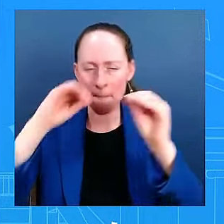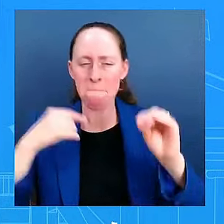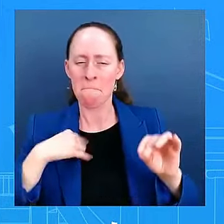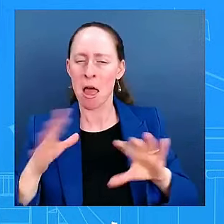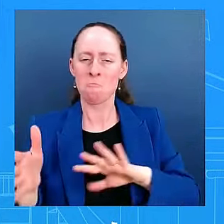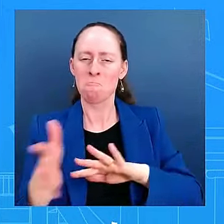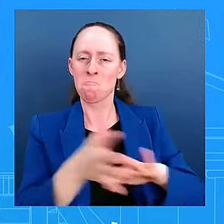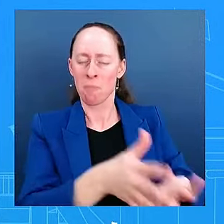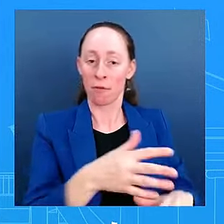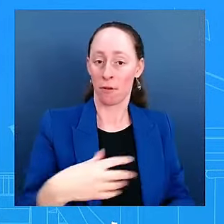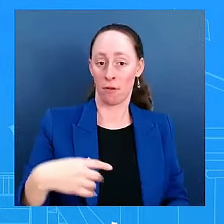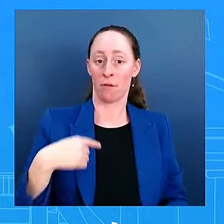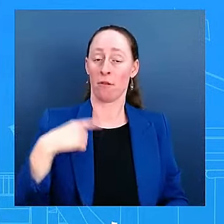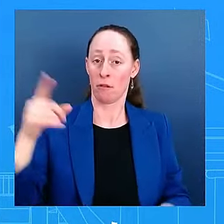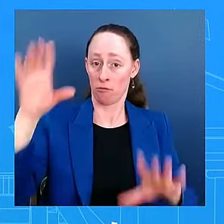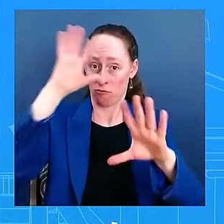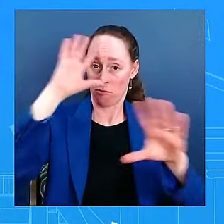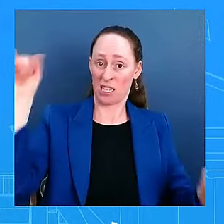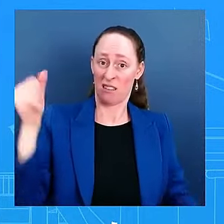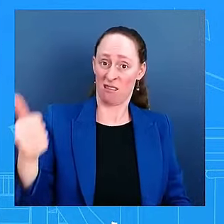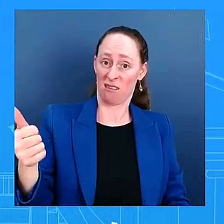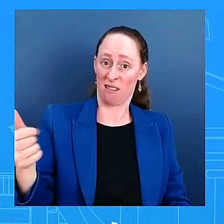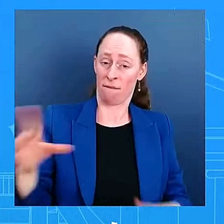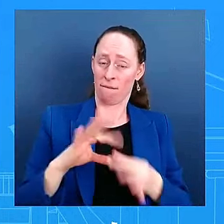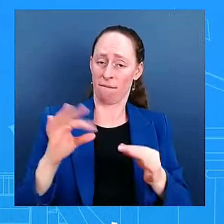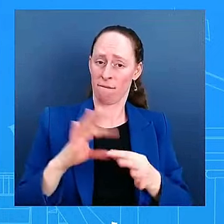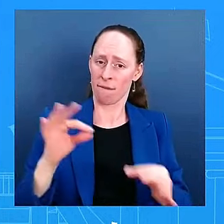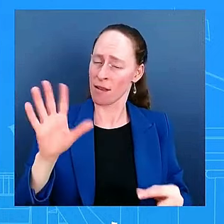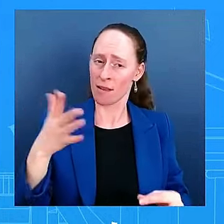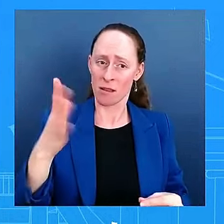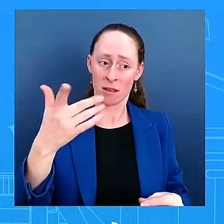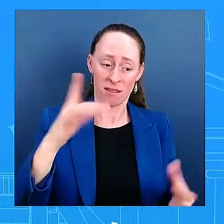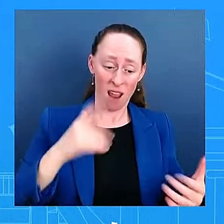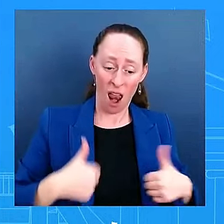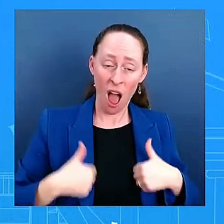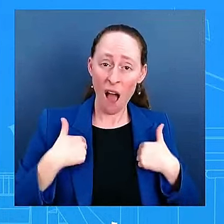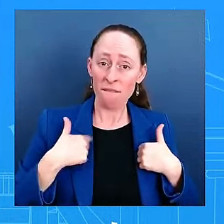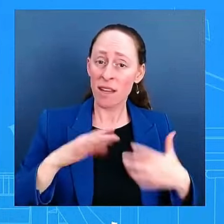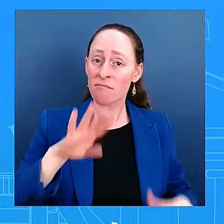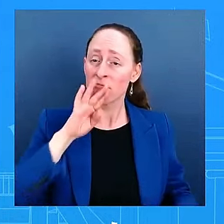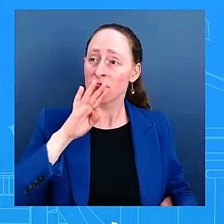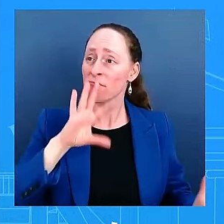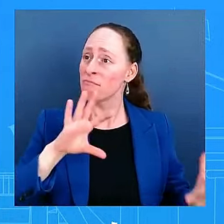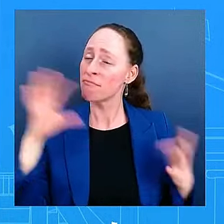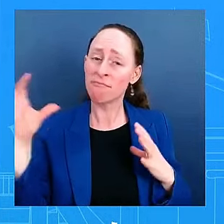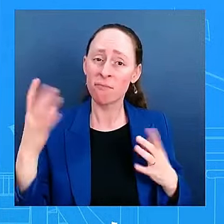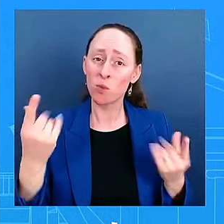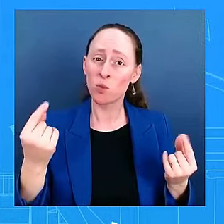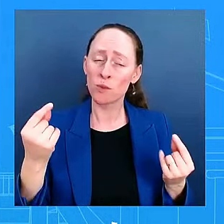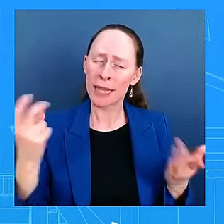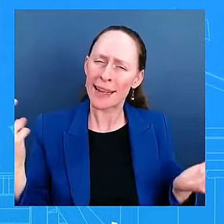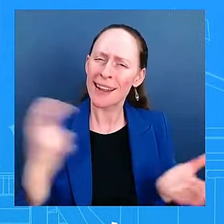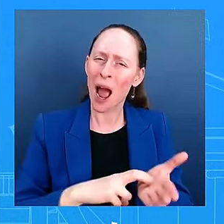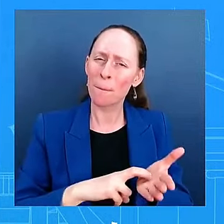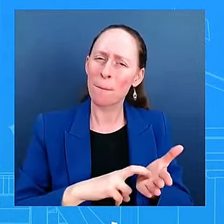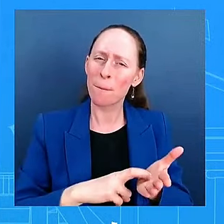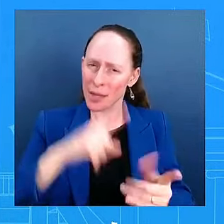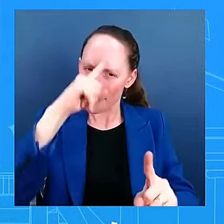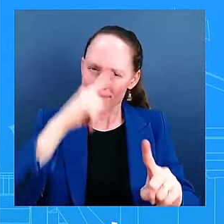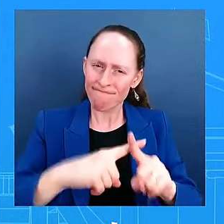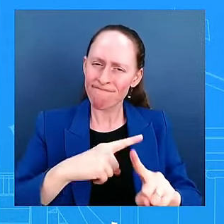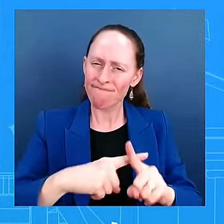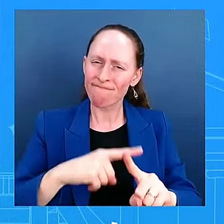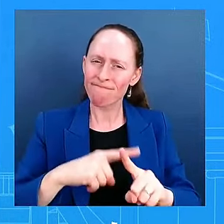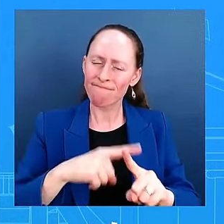down, you get back up. And the president said this moments again, you know, this is a defeat, but we are not defeated.